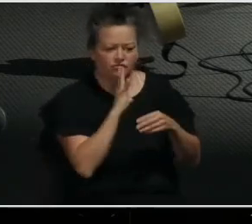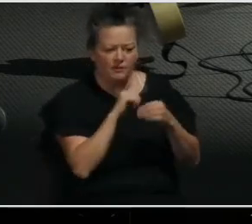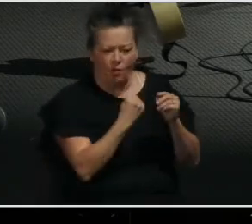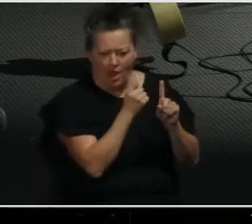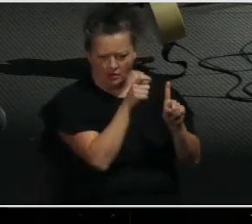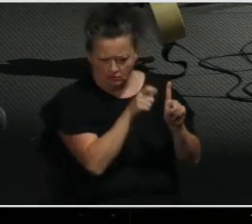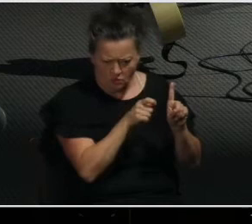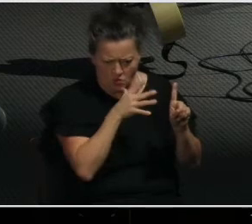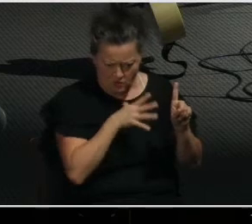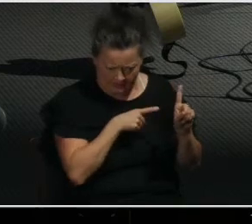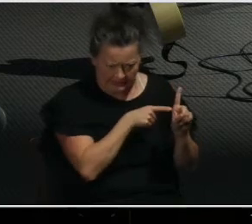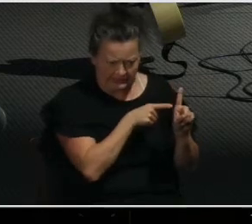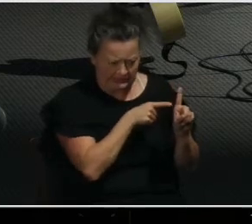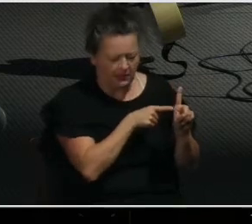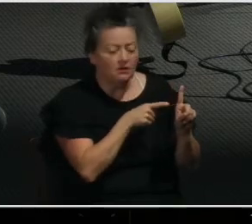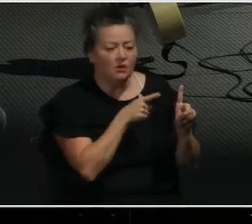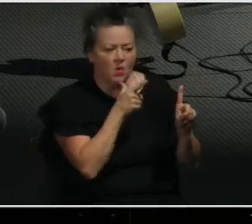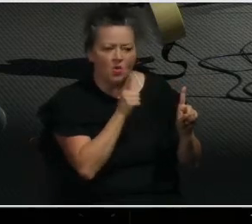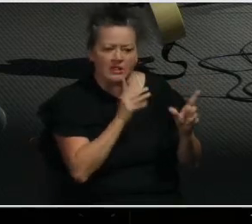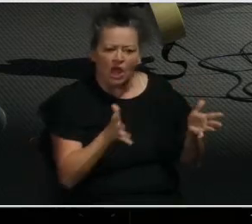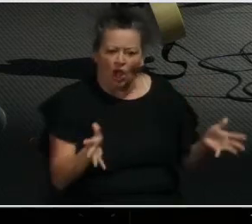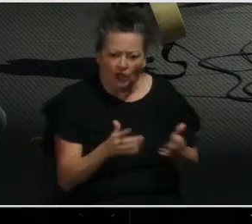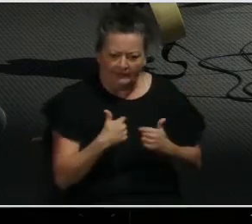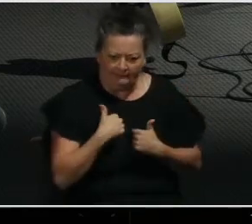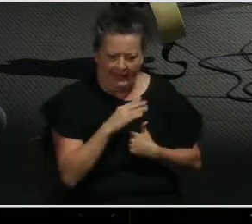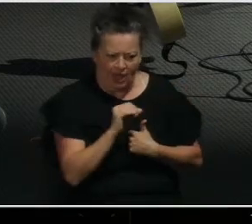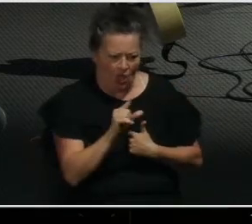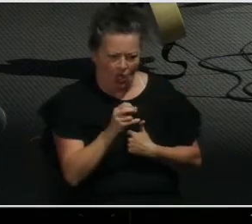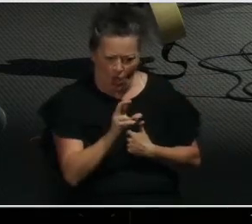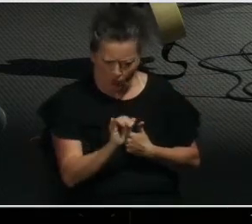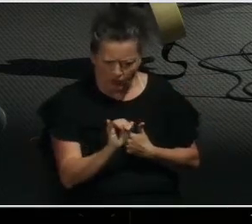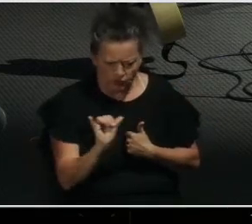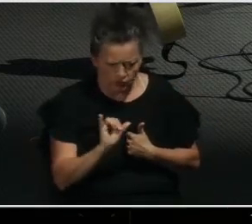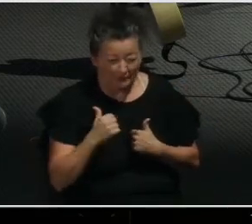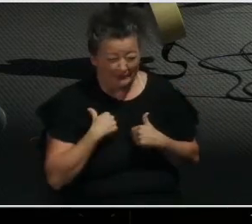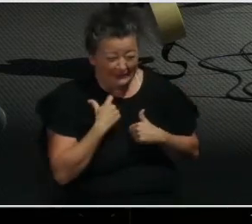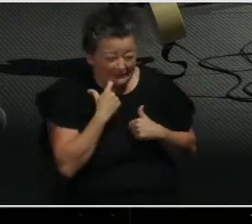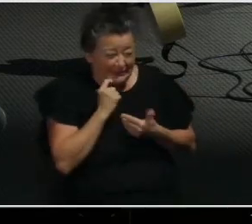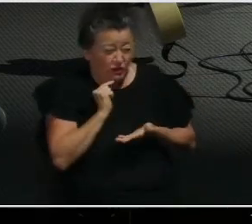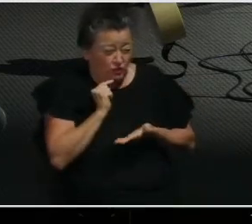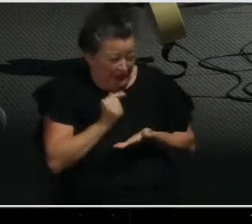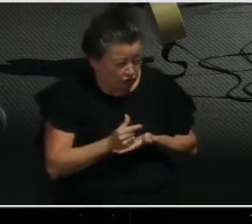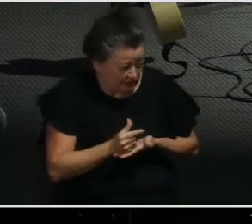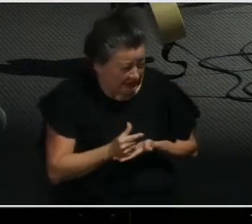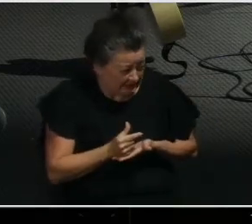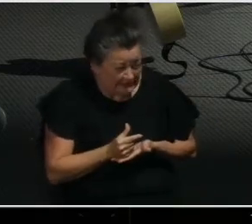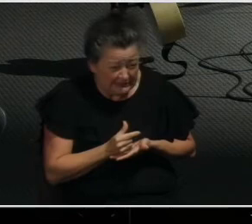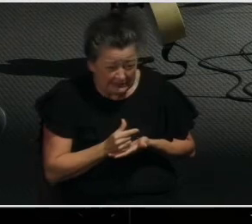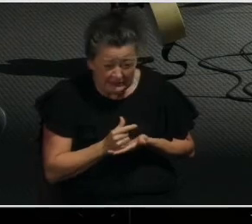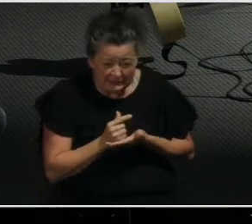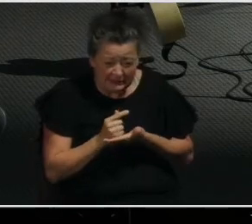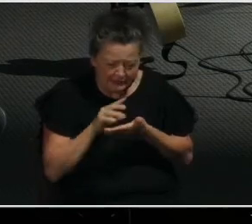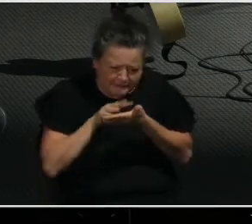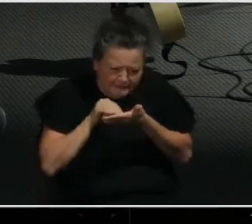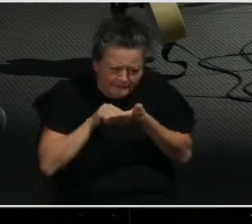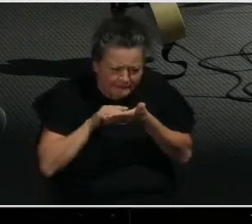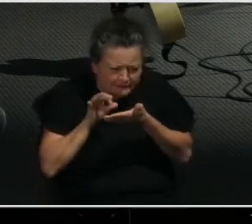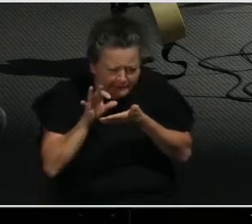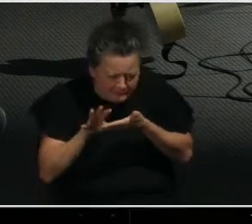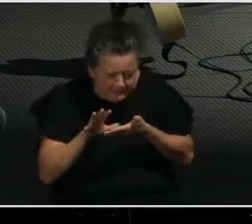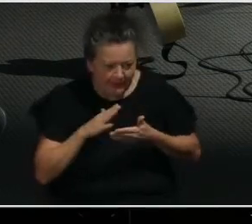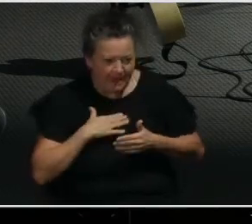early in ministry. We moved to Ottawa in 1994 to begin our first solo